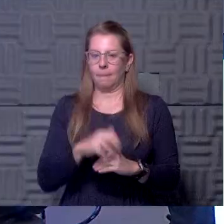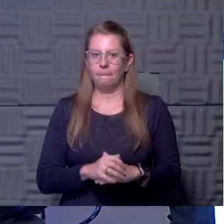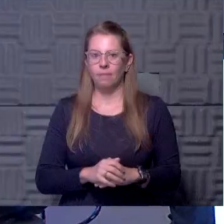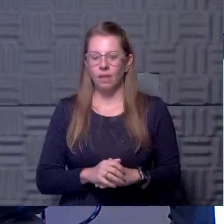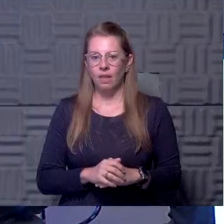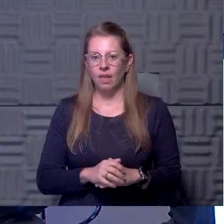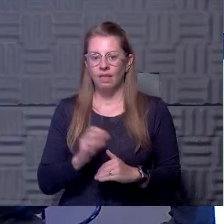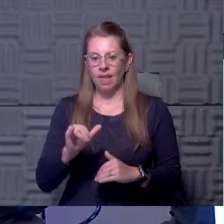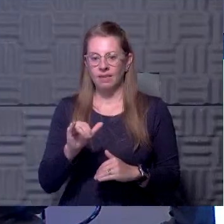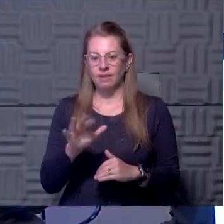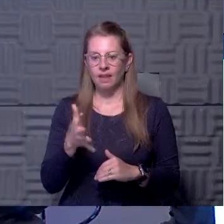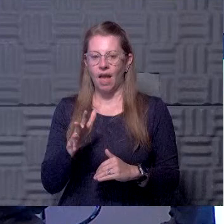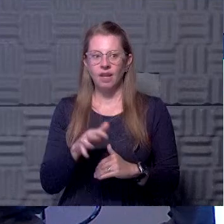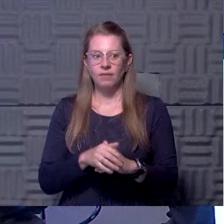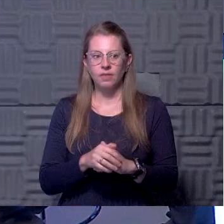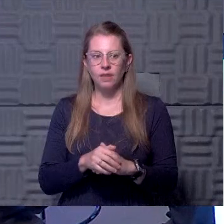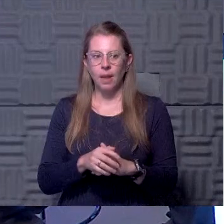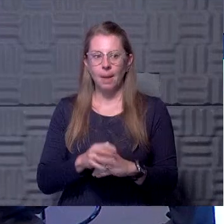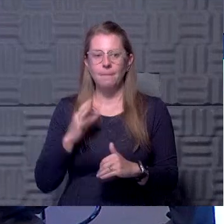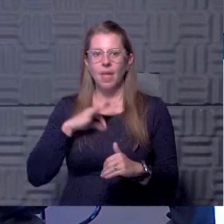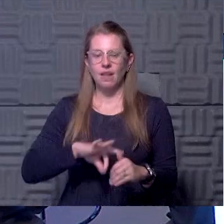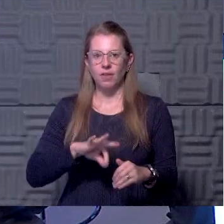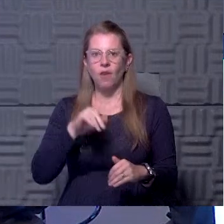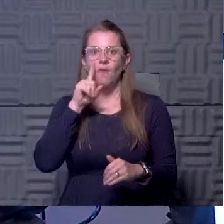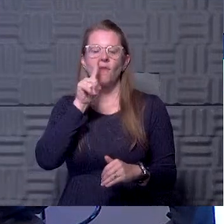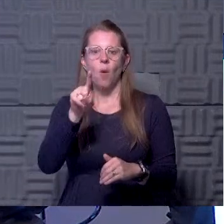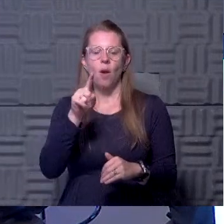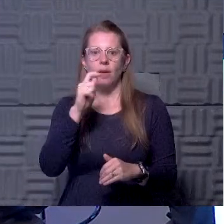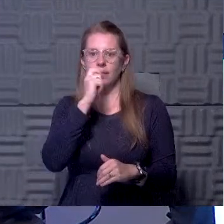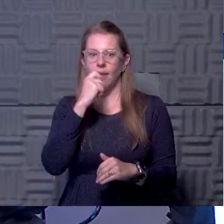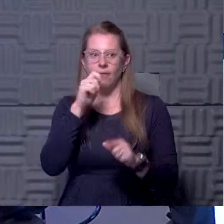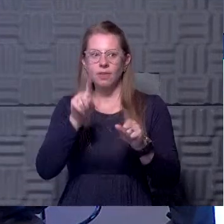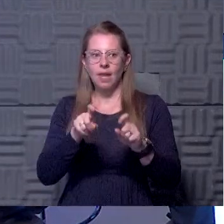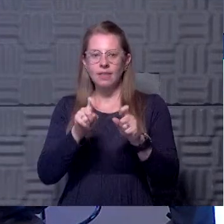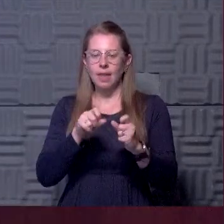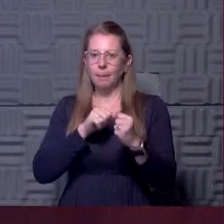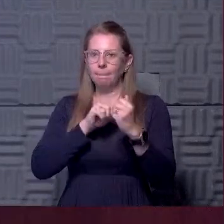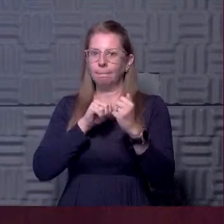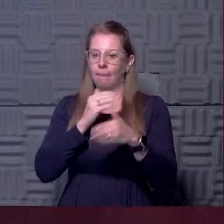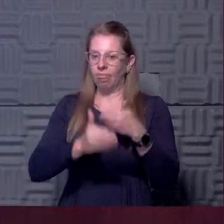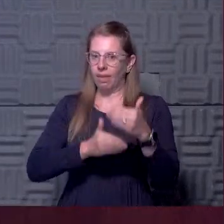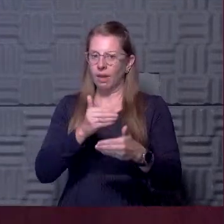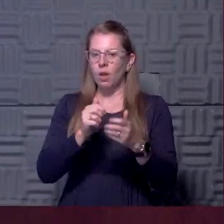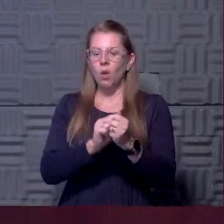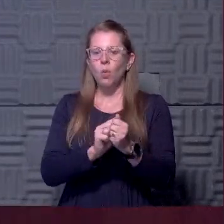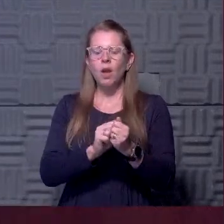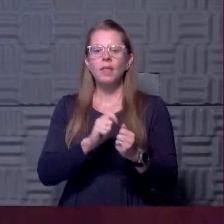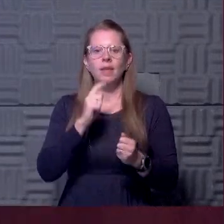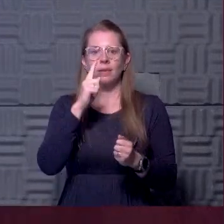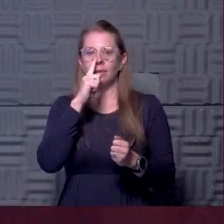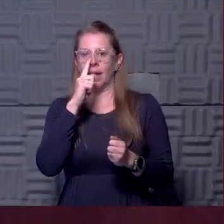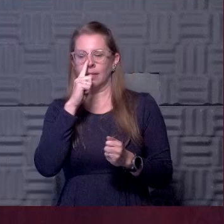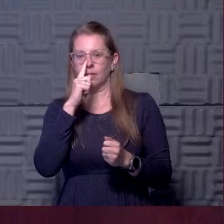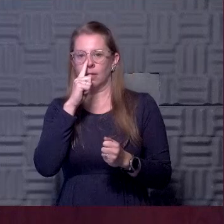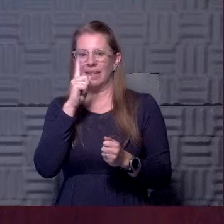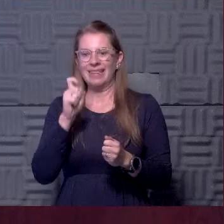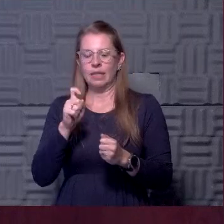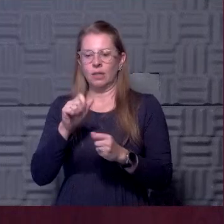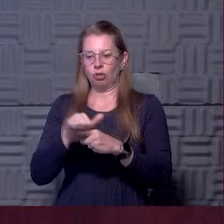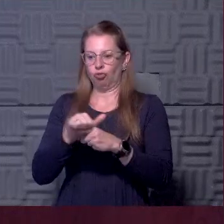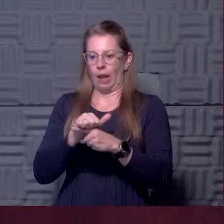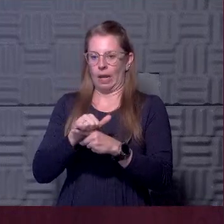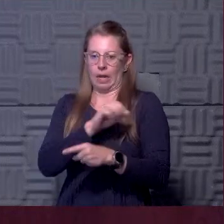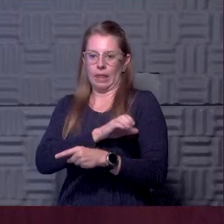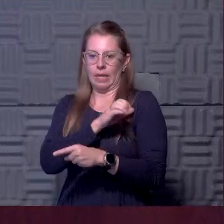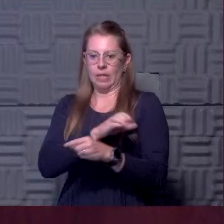really kind of one of the major benefits of the saliva testing method is with, with a nasal pharyngeal swab, you need a trained clinician who